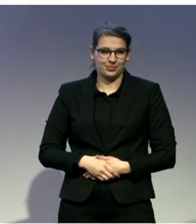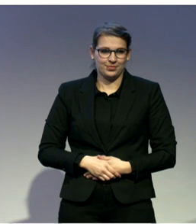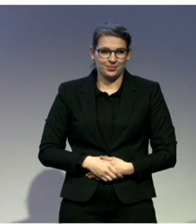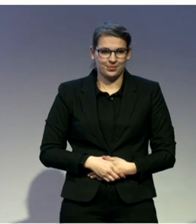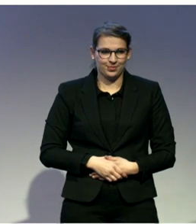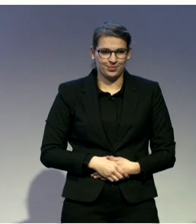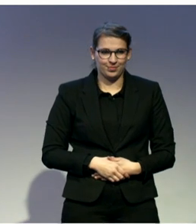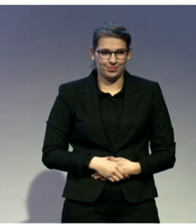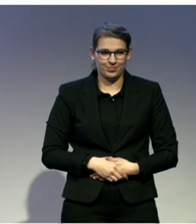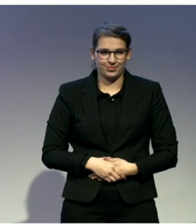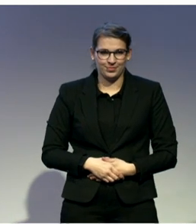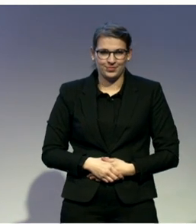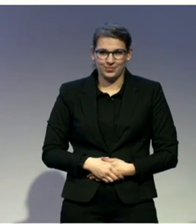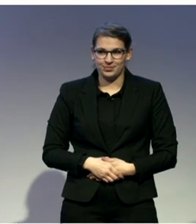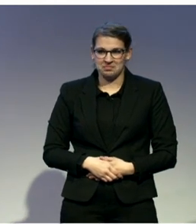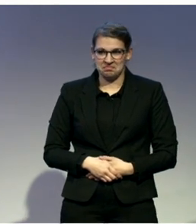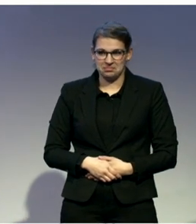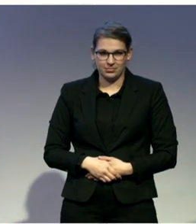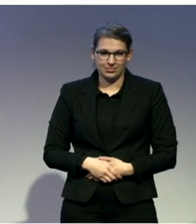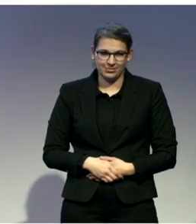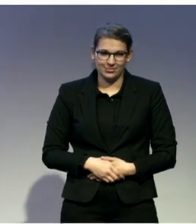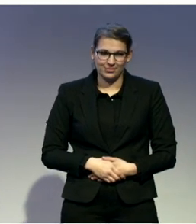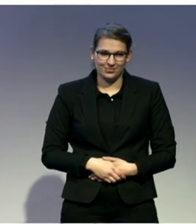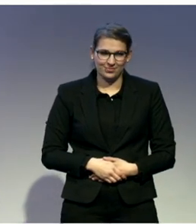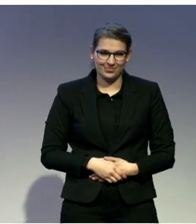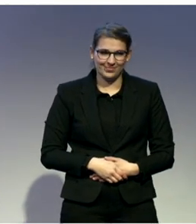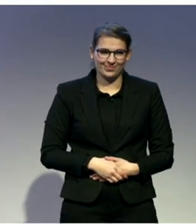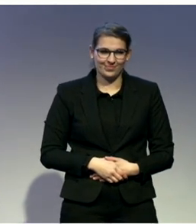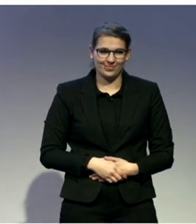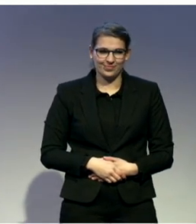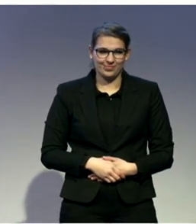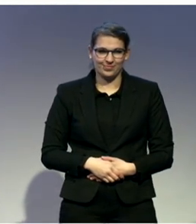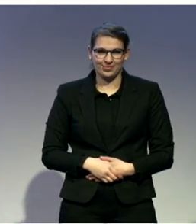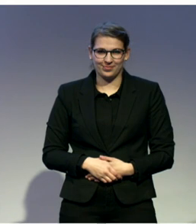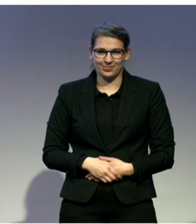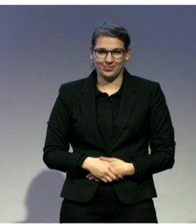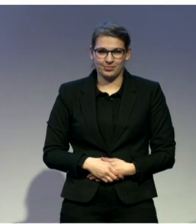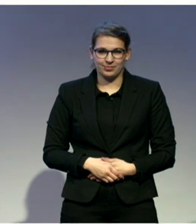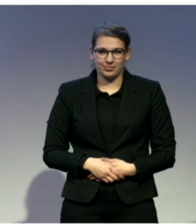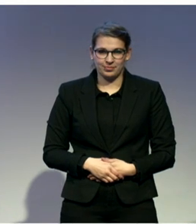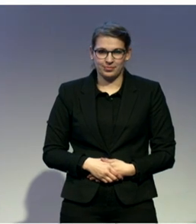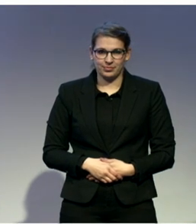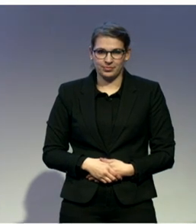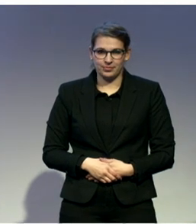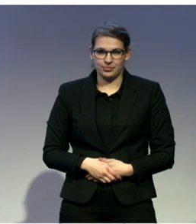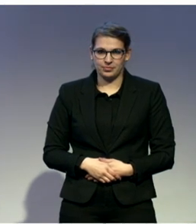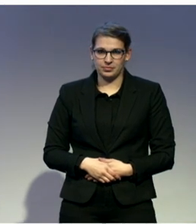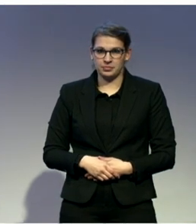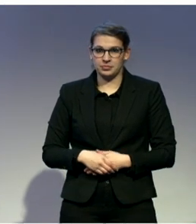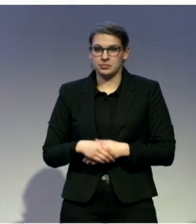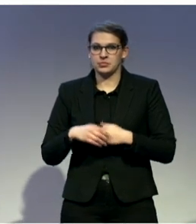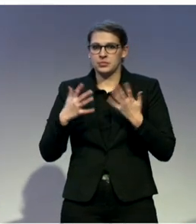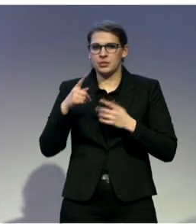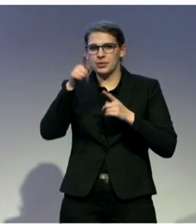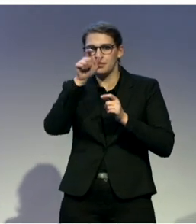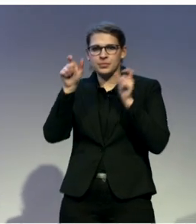Whoever's blind, who am I? I'm just human. I live and work like everyone else. I